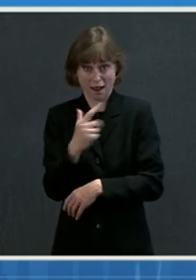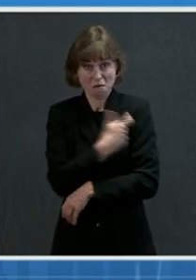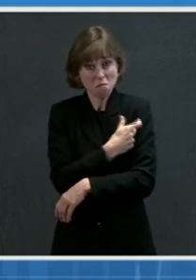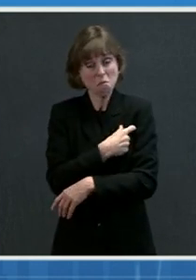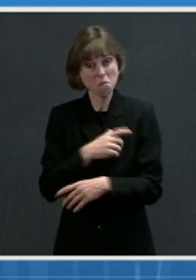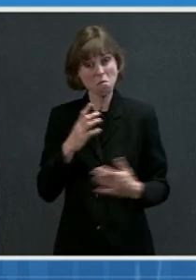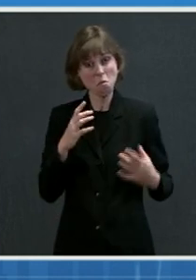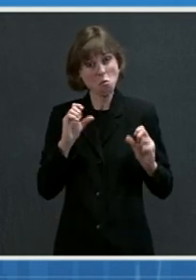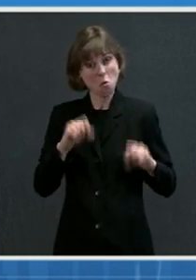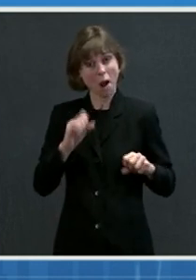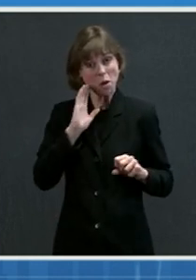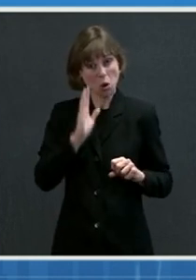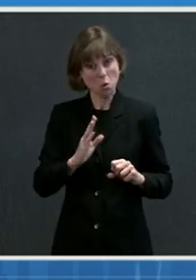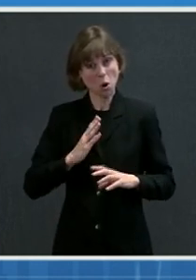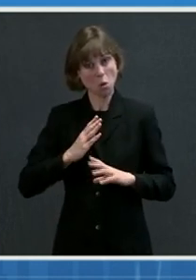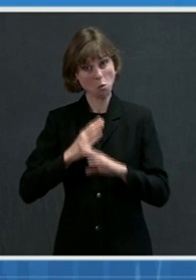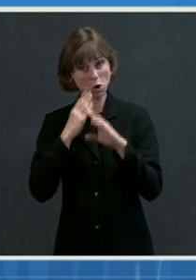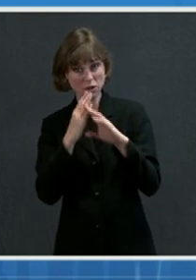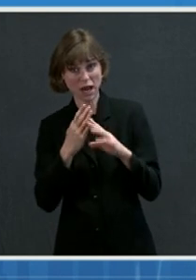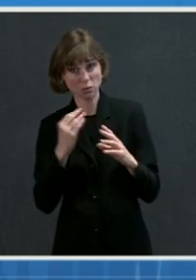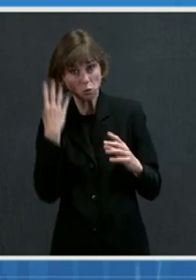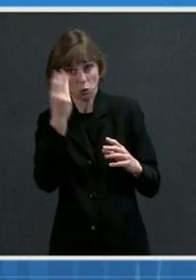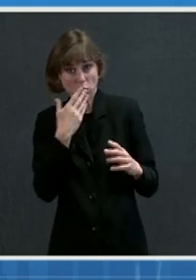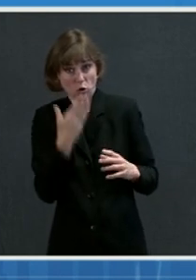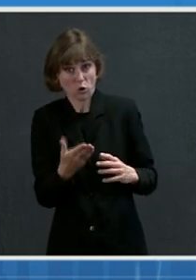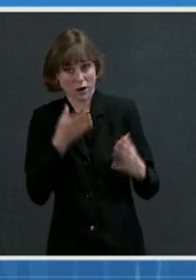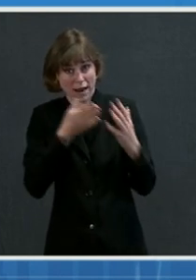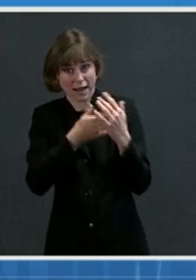to protect reasonably well against that.